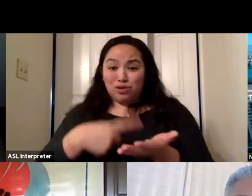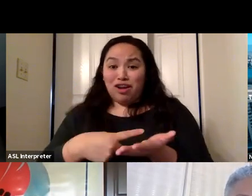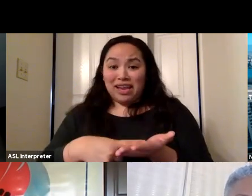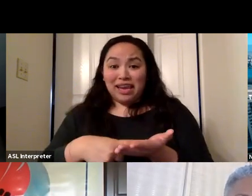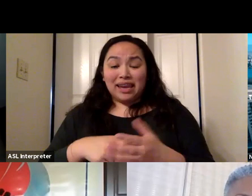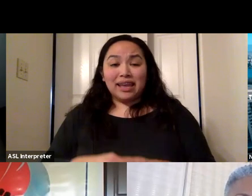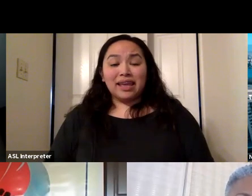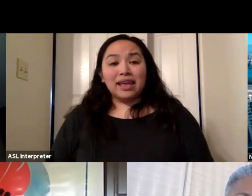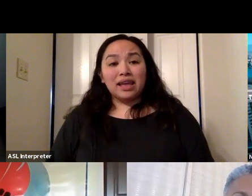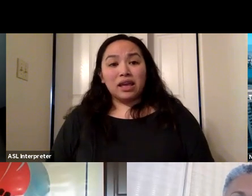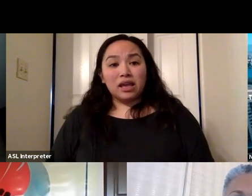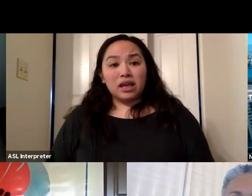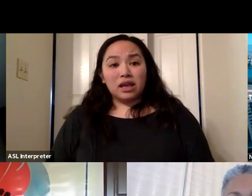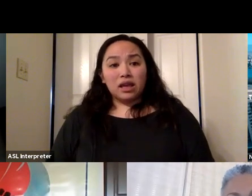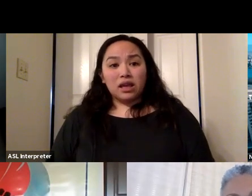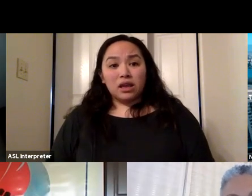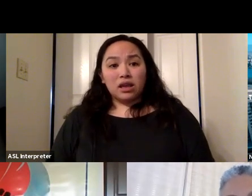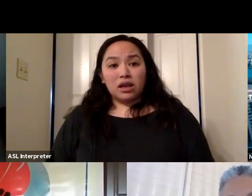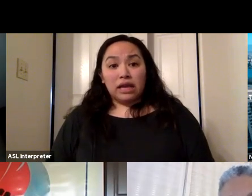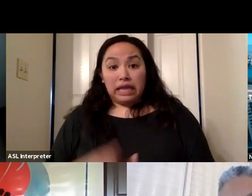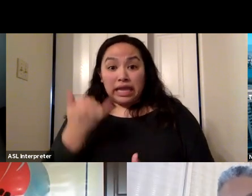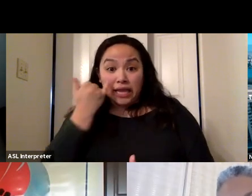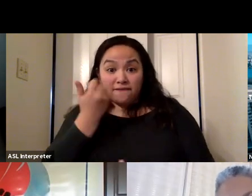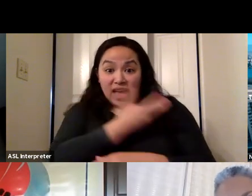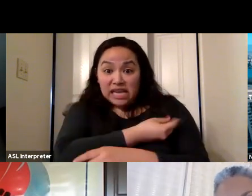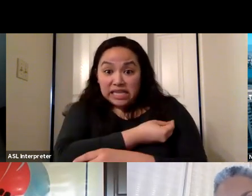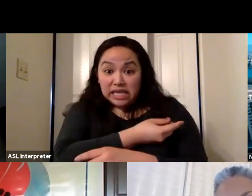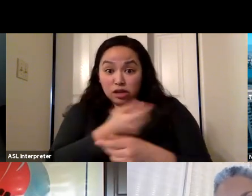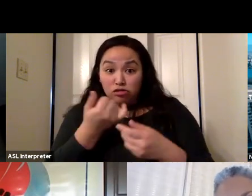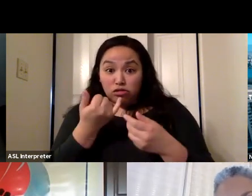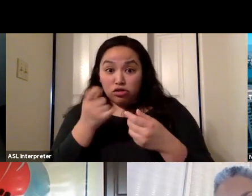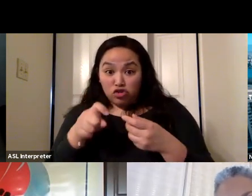which is, shouldn't we still get tested after receiving a vaccine?